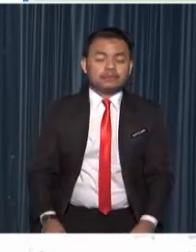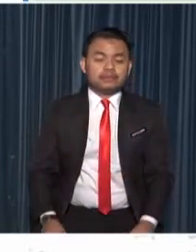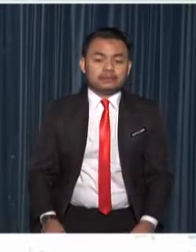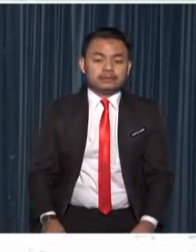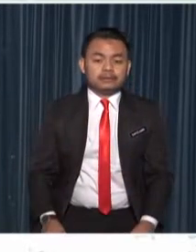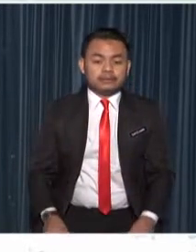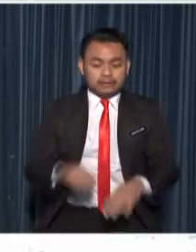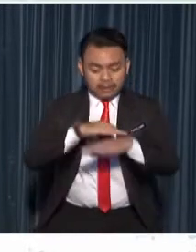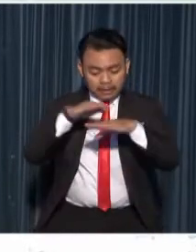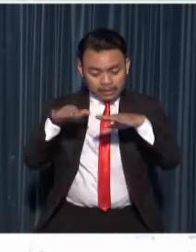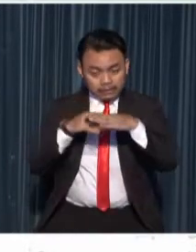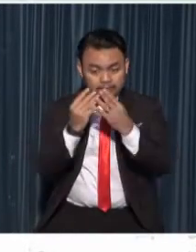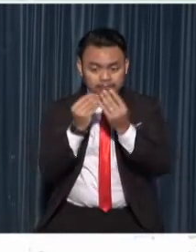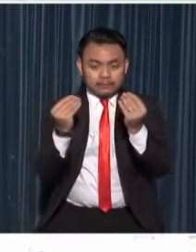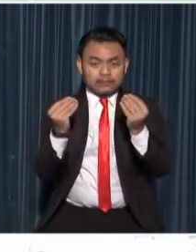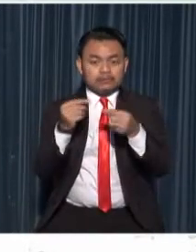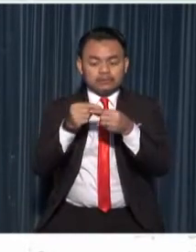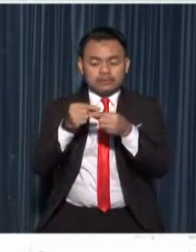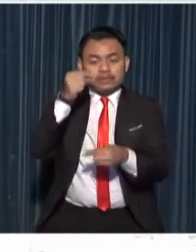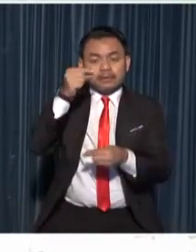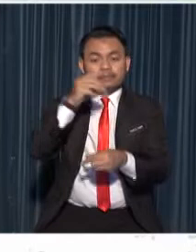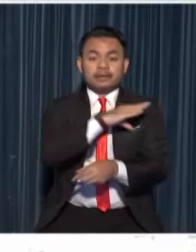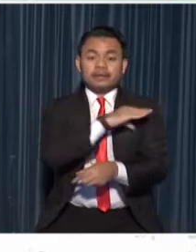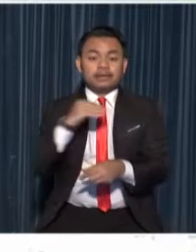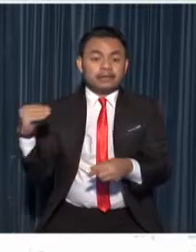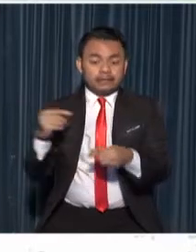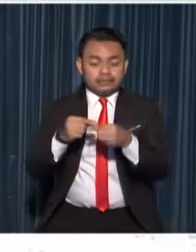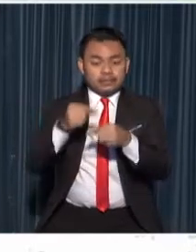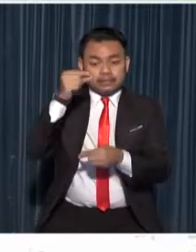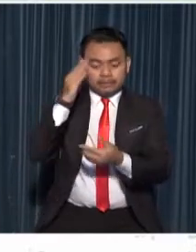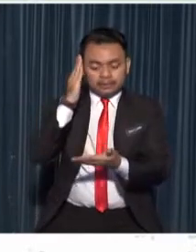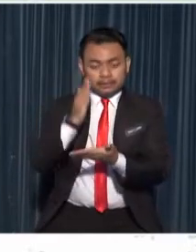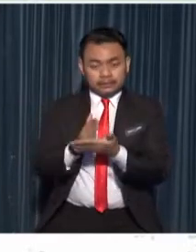underground stems and stem cuttings